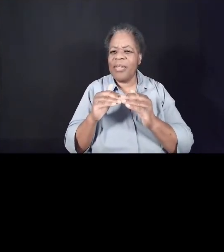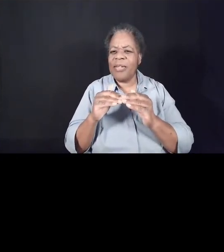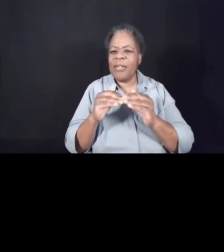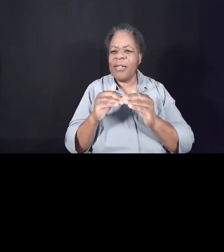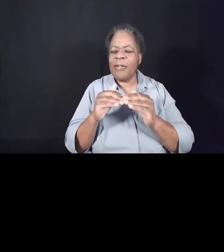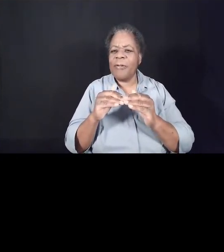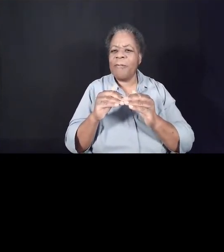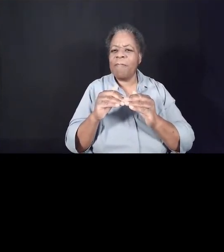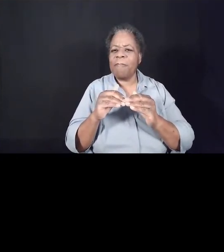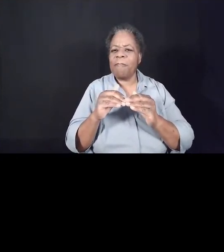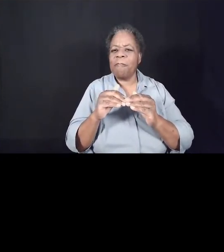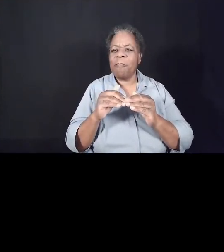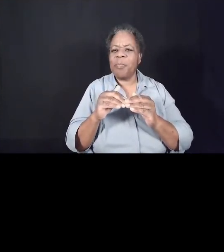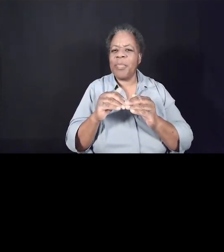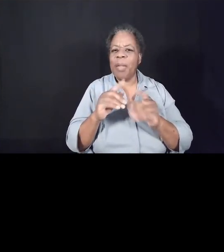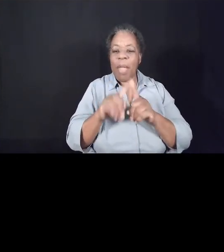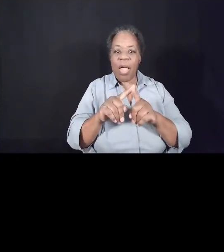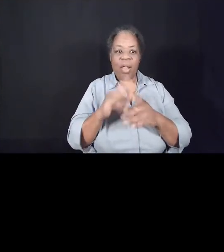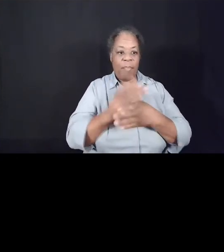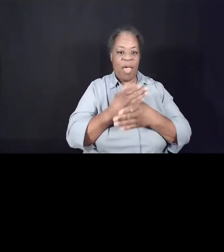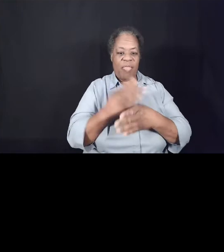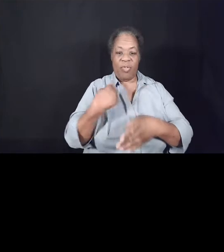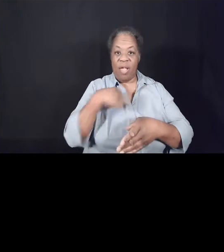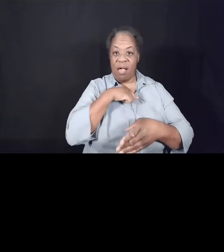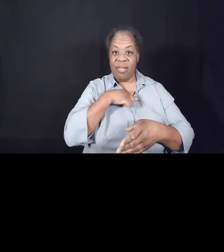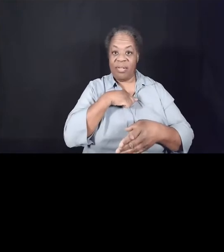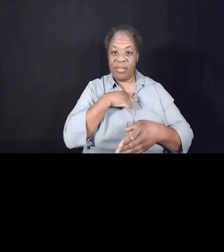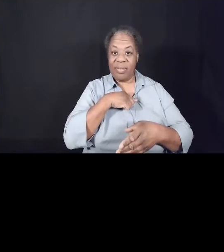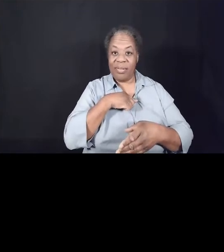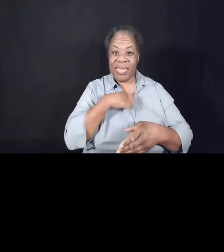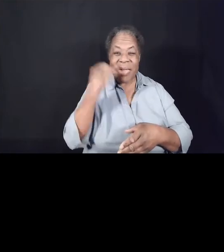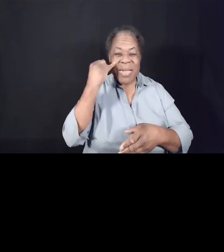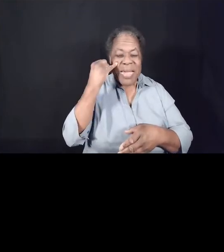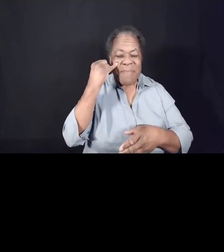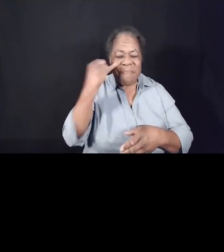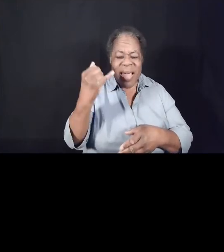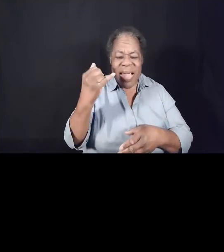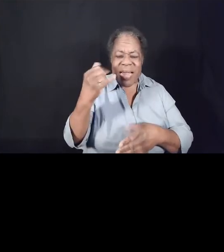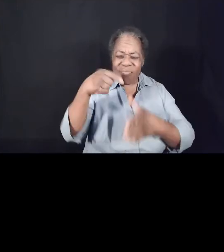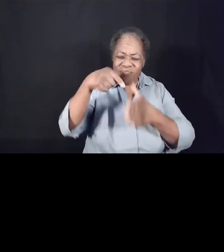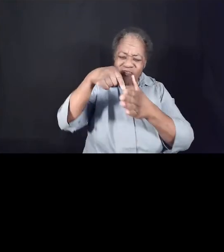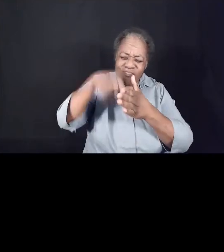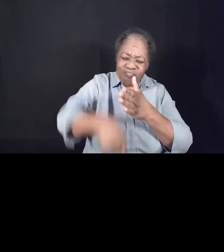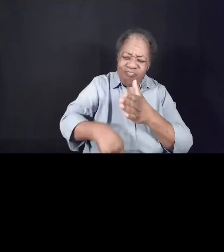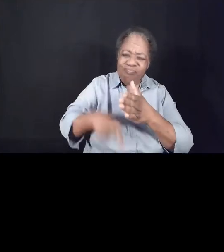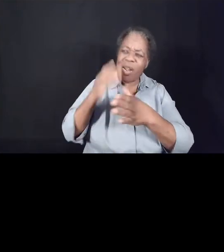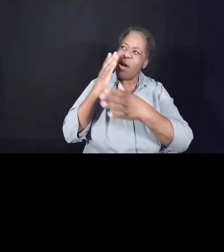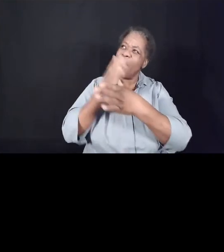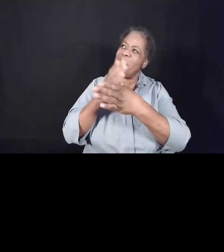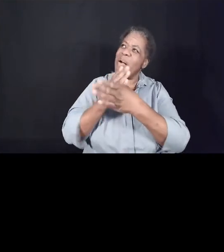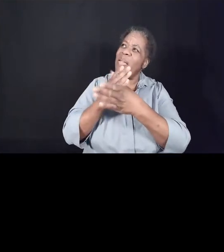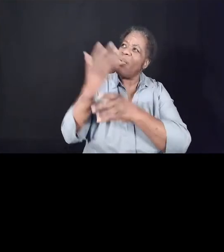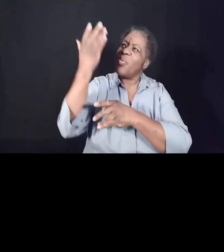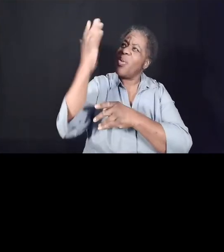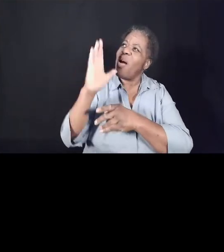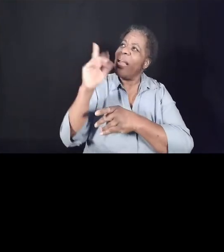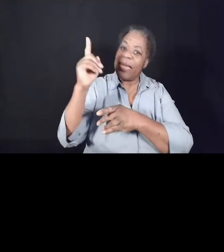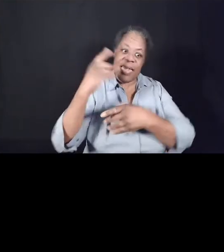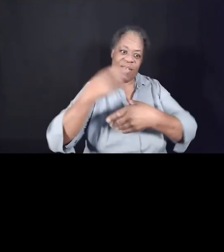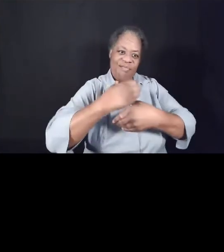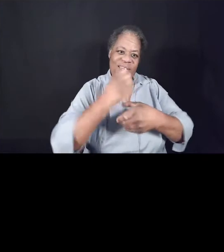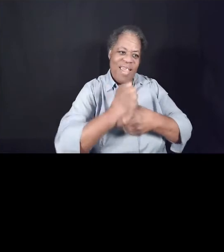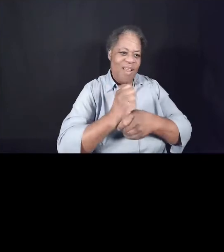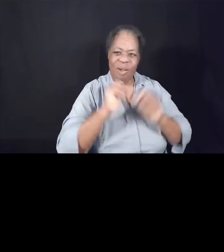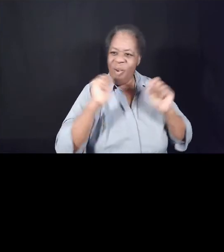But if it bothers us, imagine how it bothers God. Who made every one of those